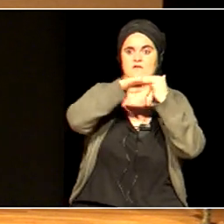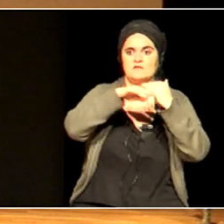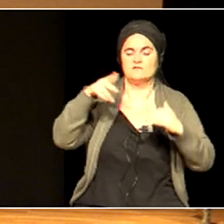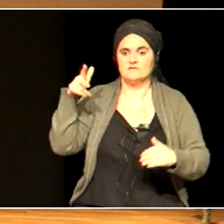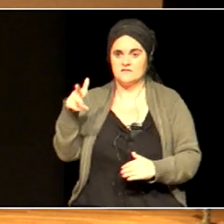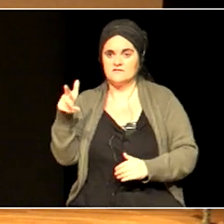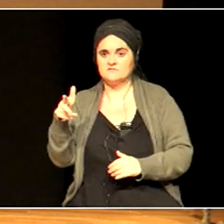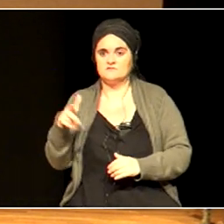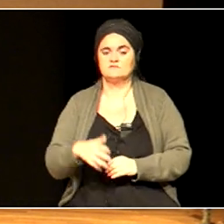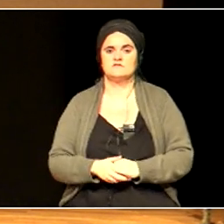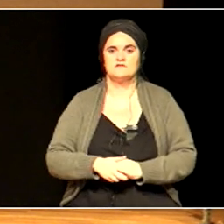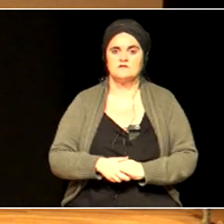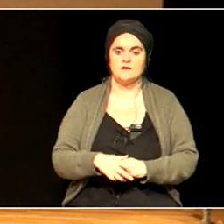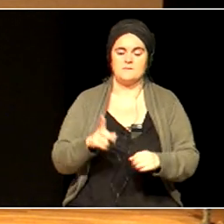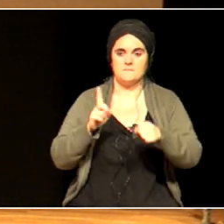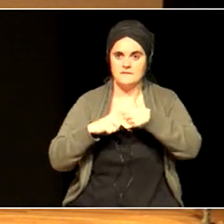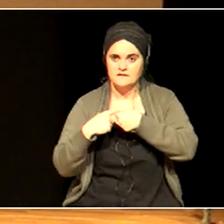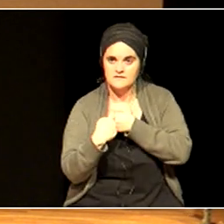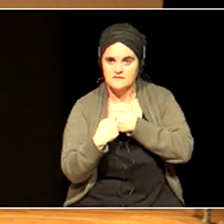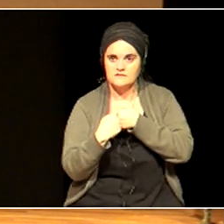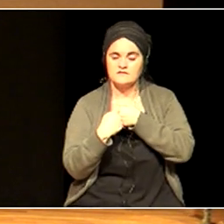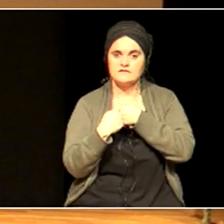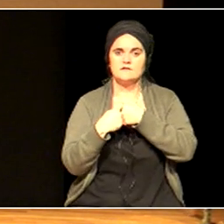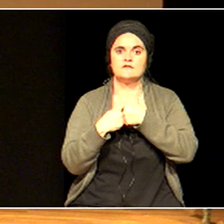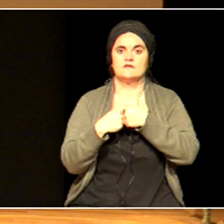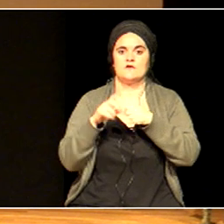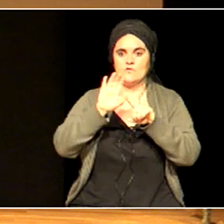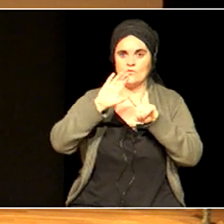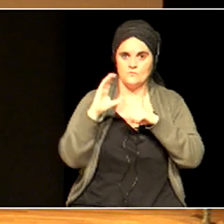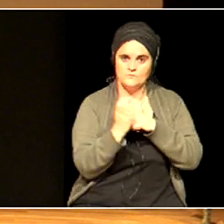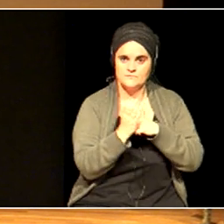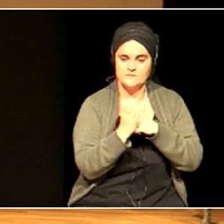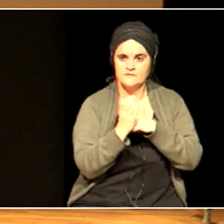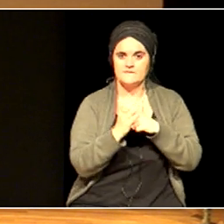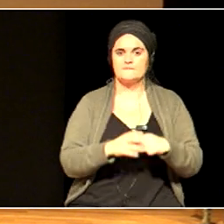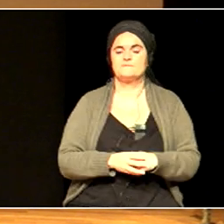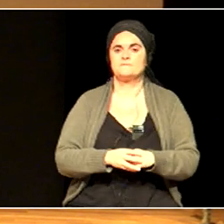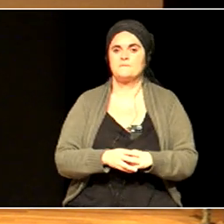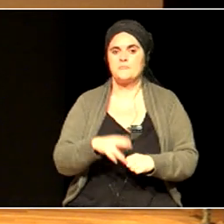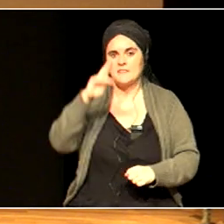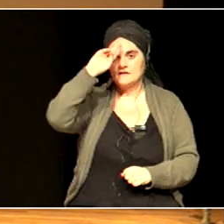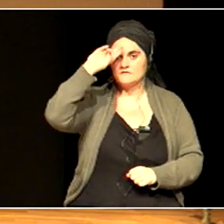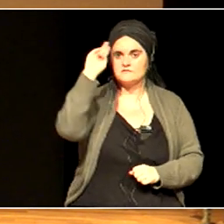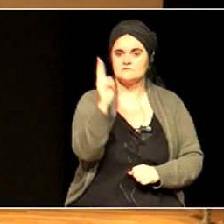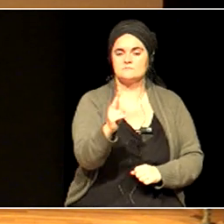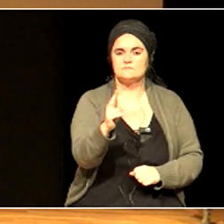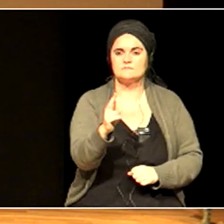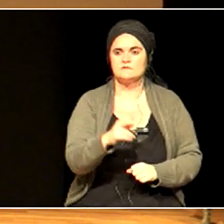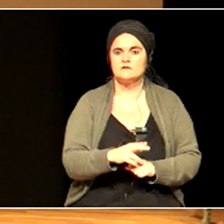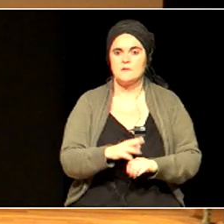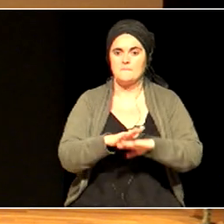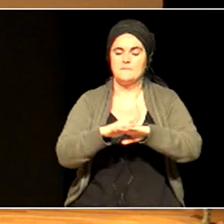participation, community, respect for diversity,